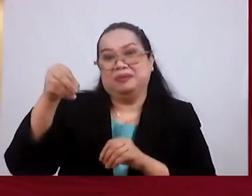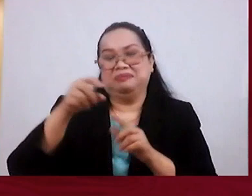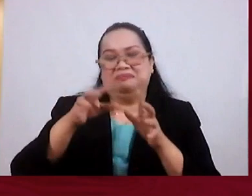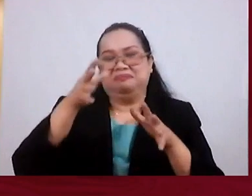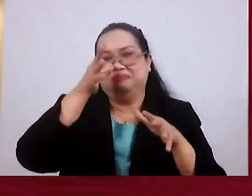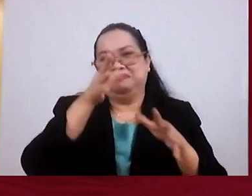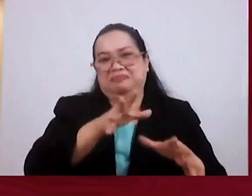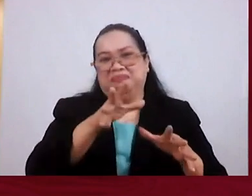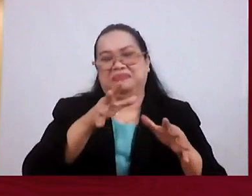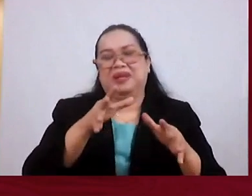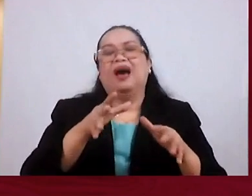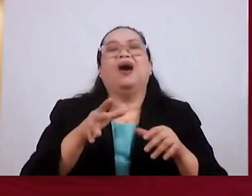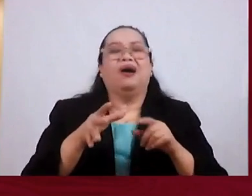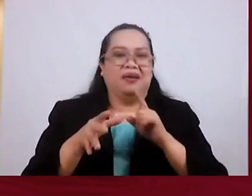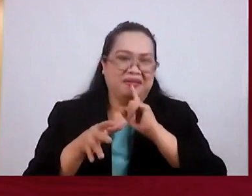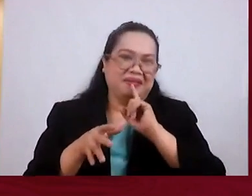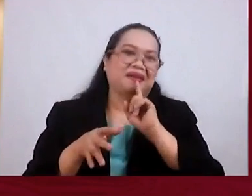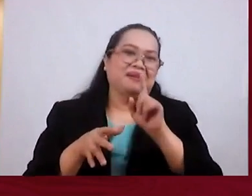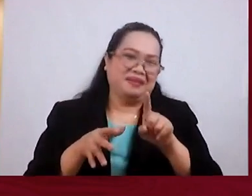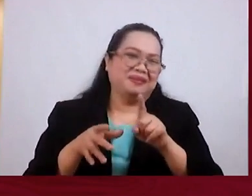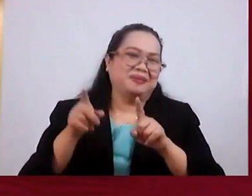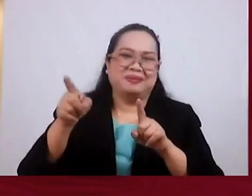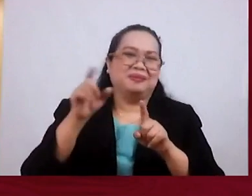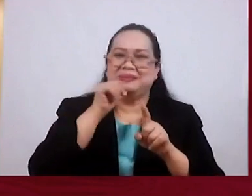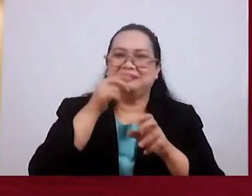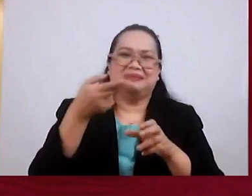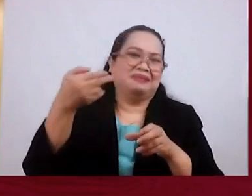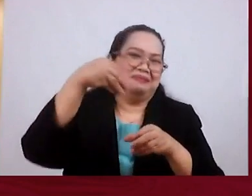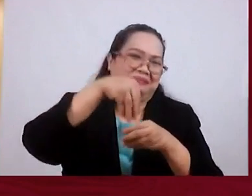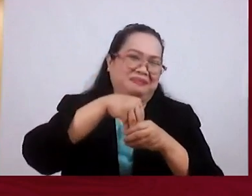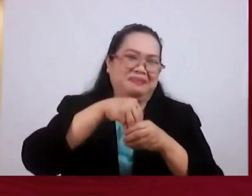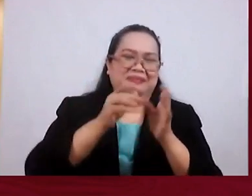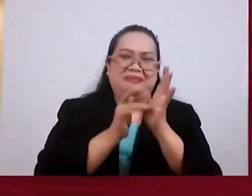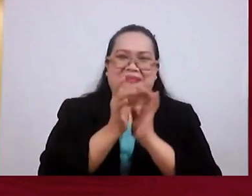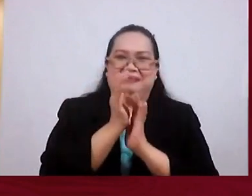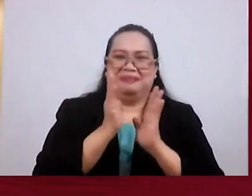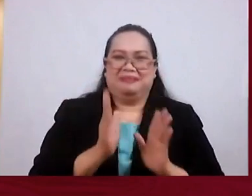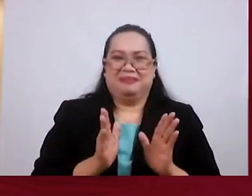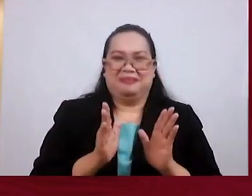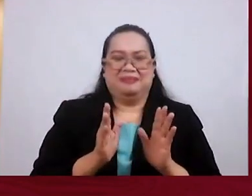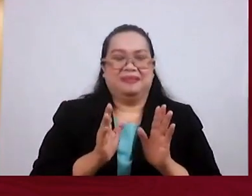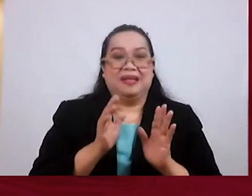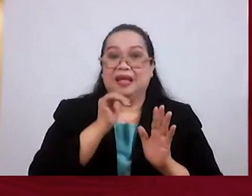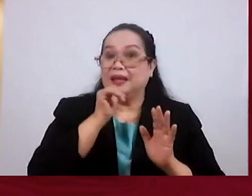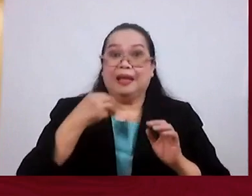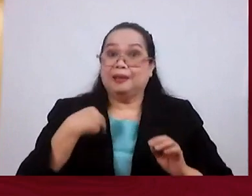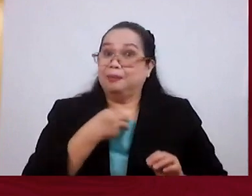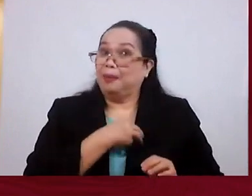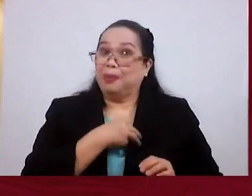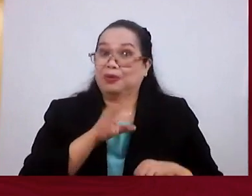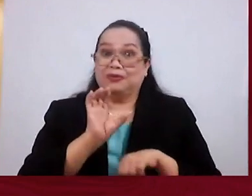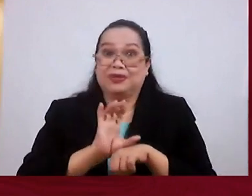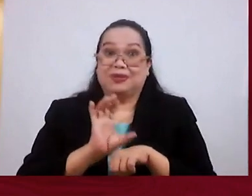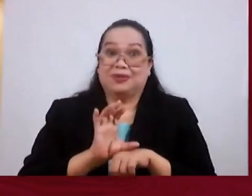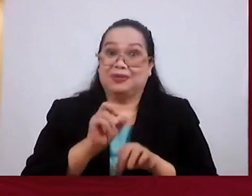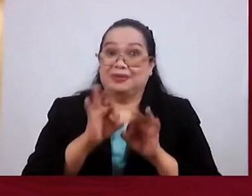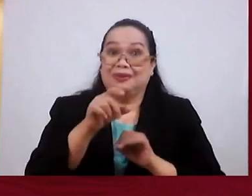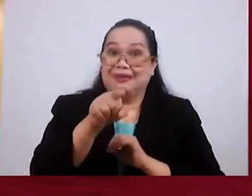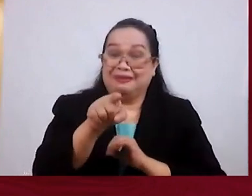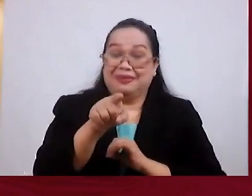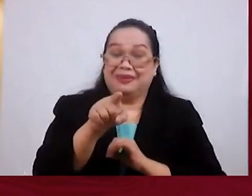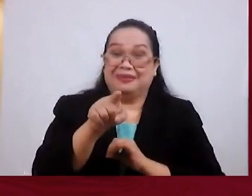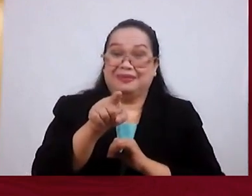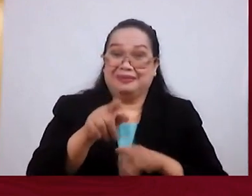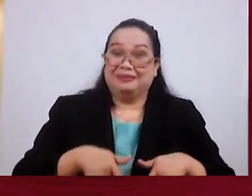it might become plain that they all are not of us. This is not a reference to church membership. If you, for